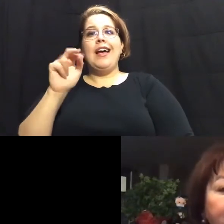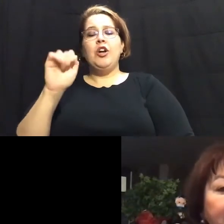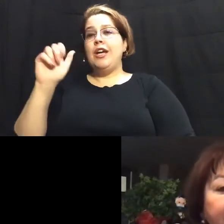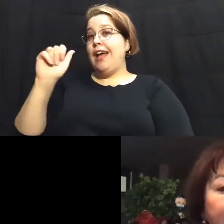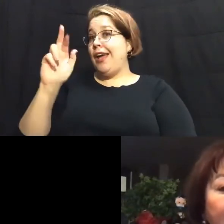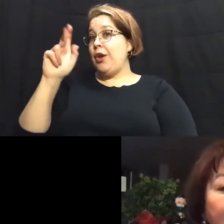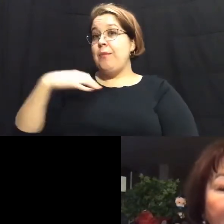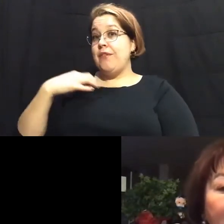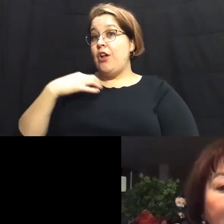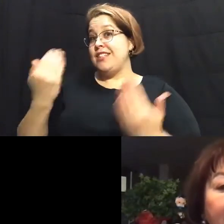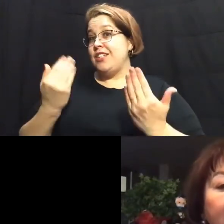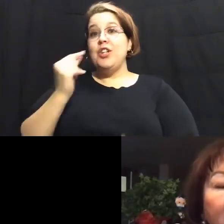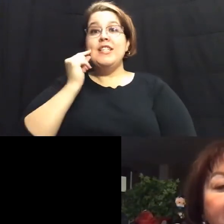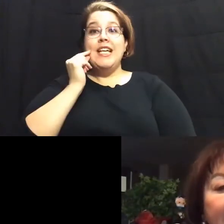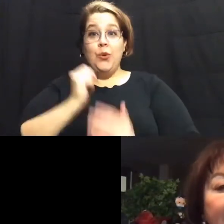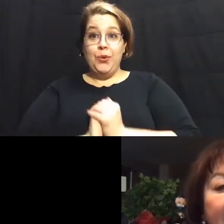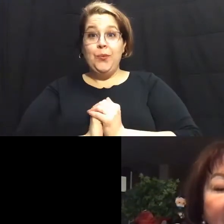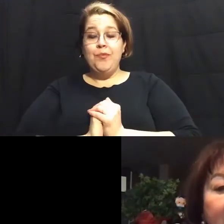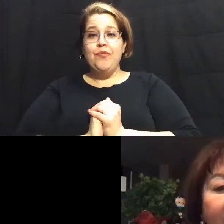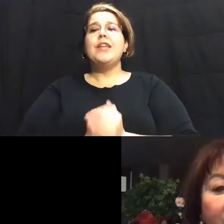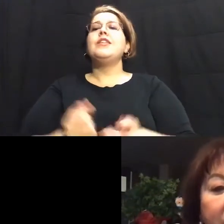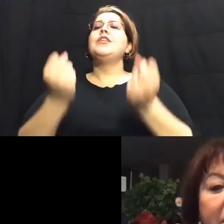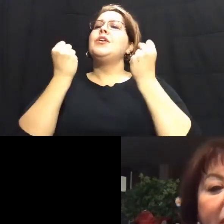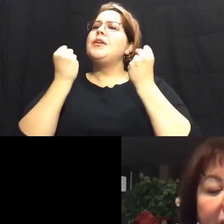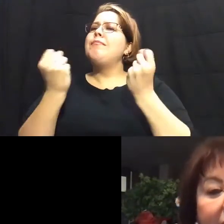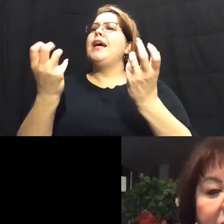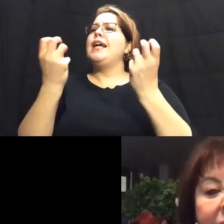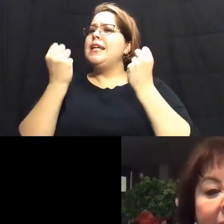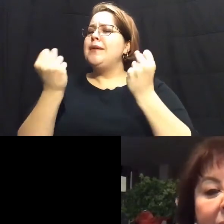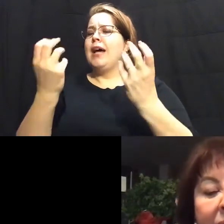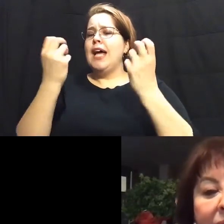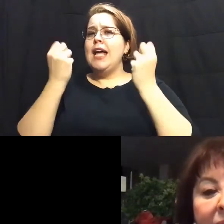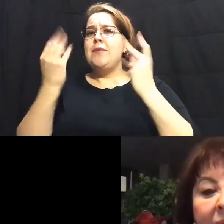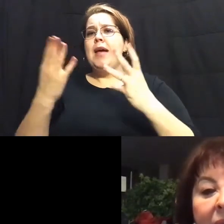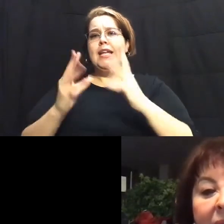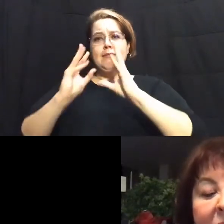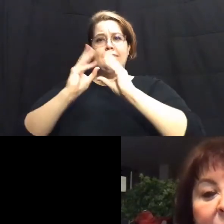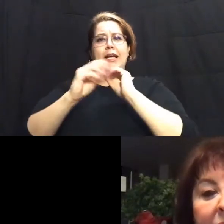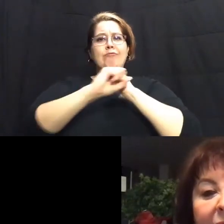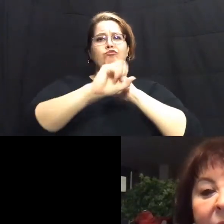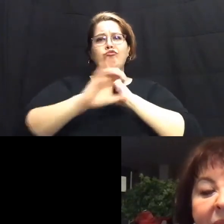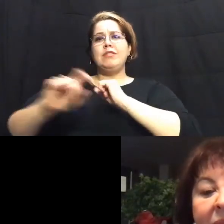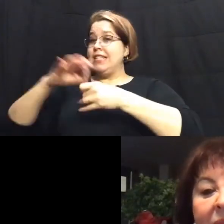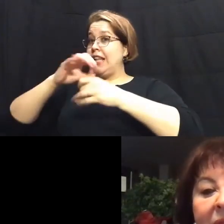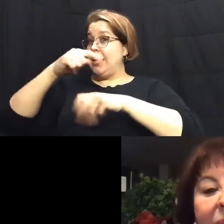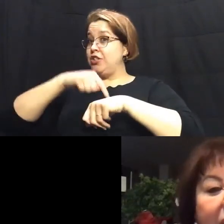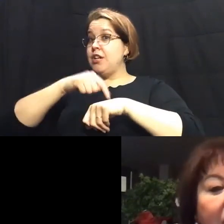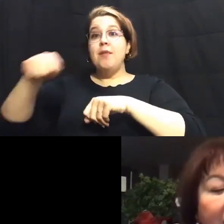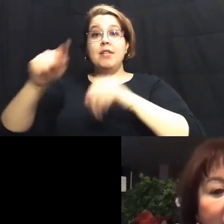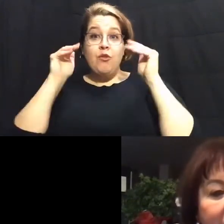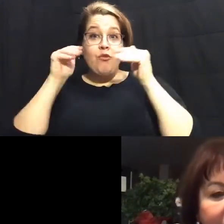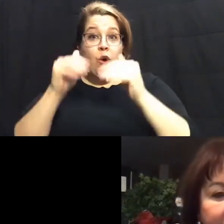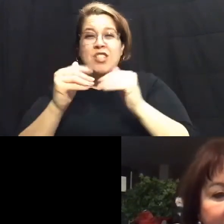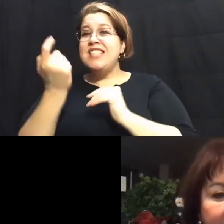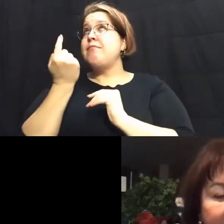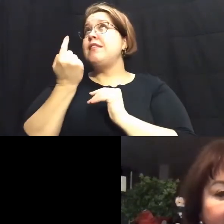Antonio. There are many candidate forums this election cycle. This one focuses on something a